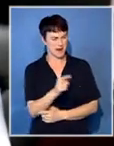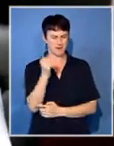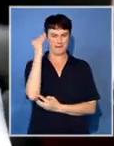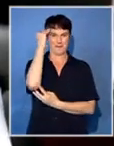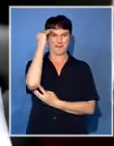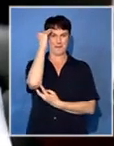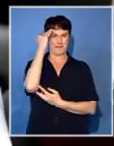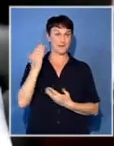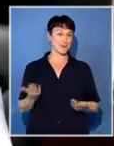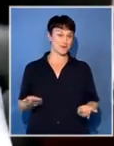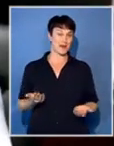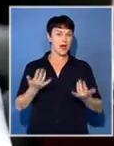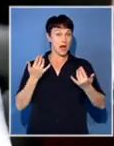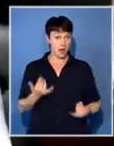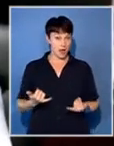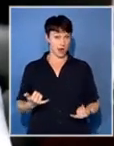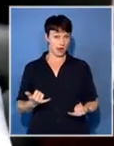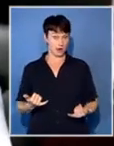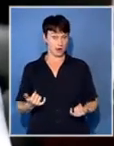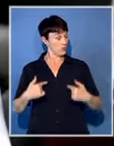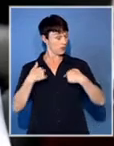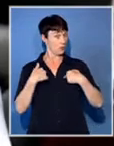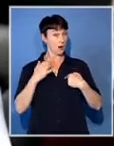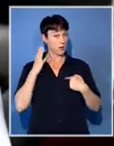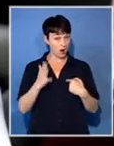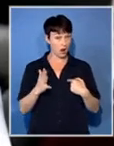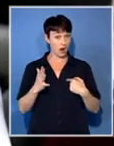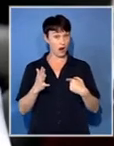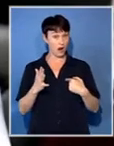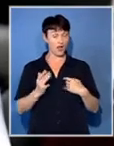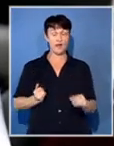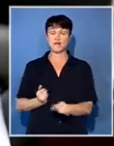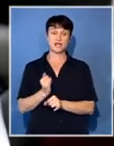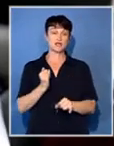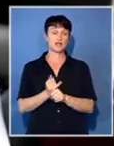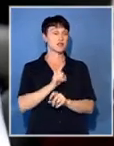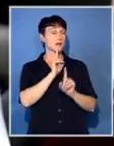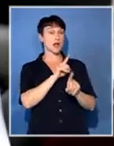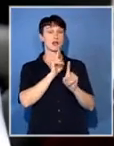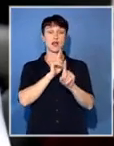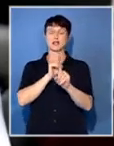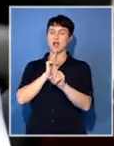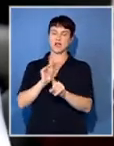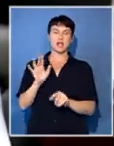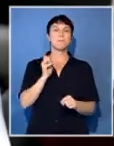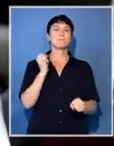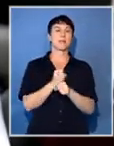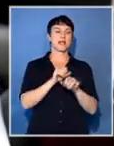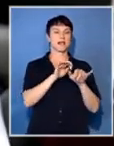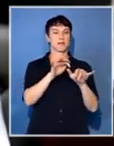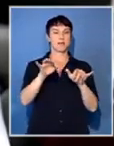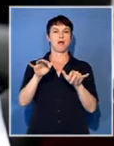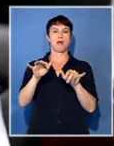is to now confuse the public confuse